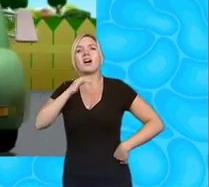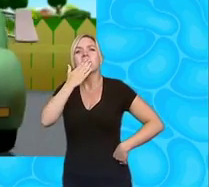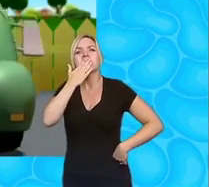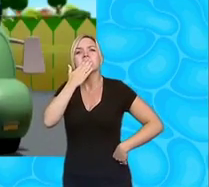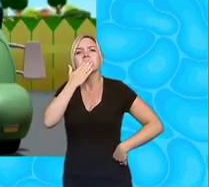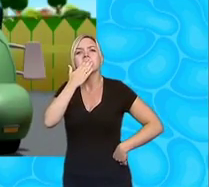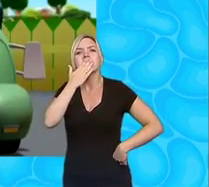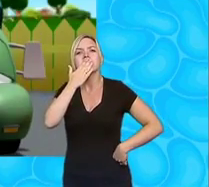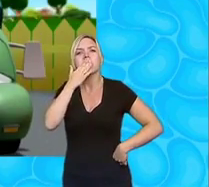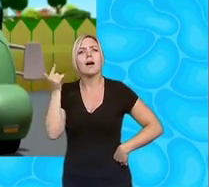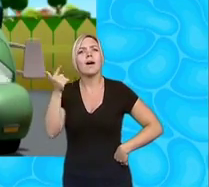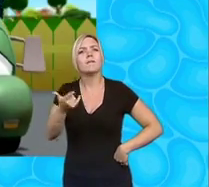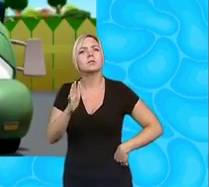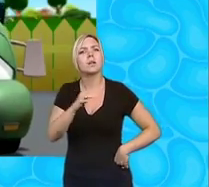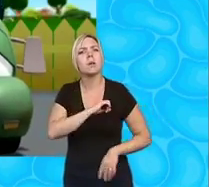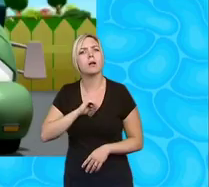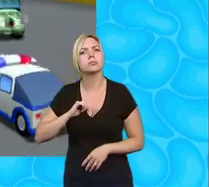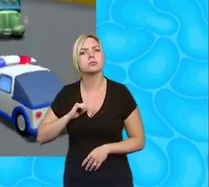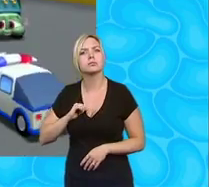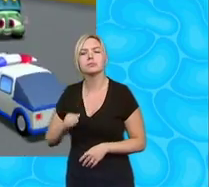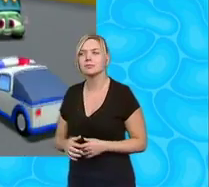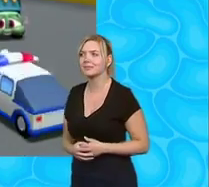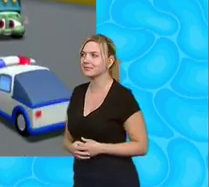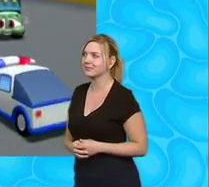how fast am I